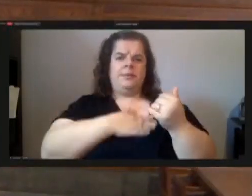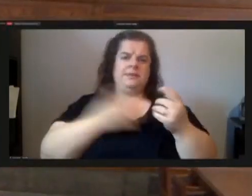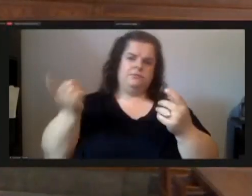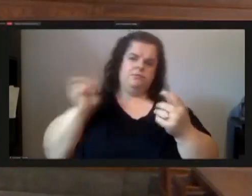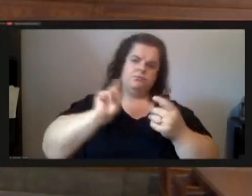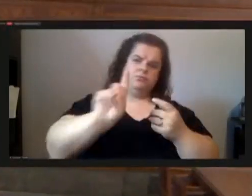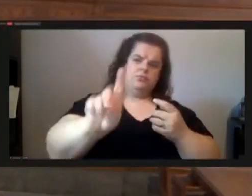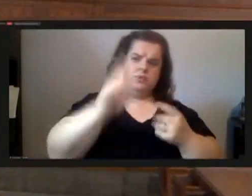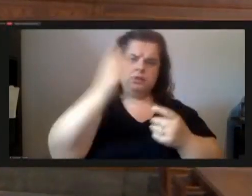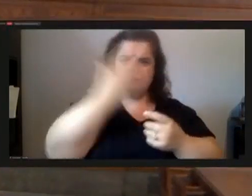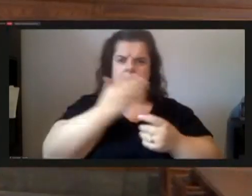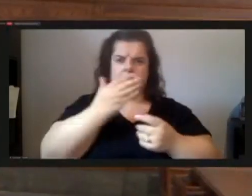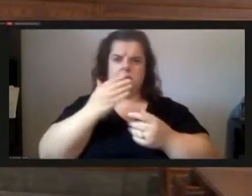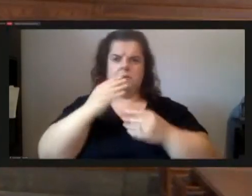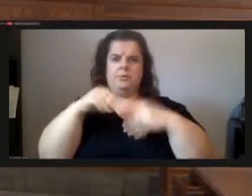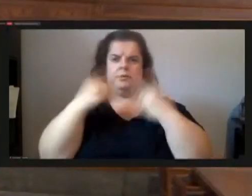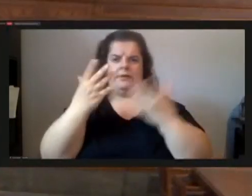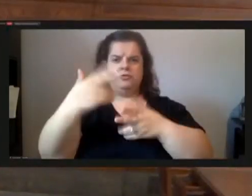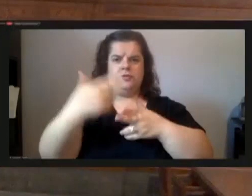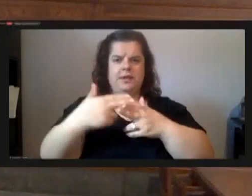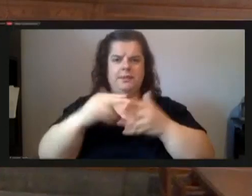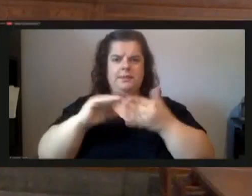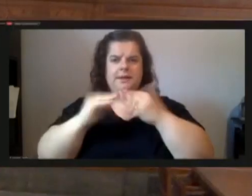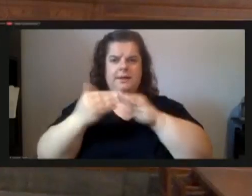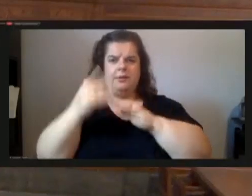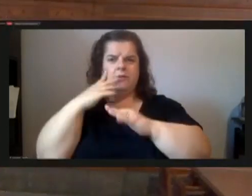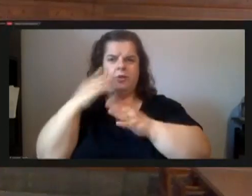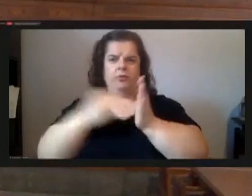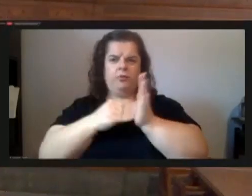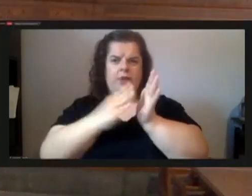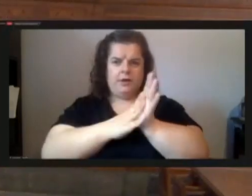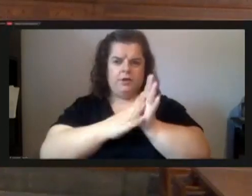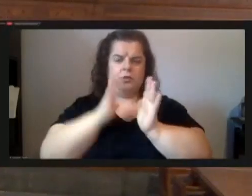forward provide your name and neighborhood for the record you'll be given three minutes